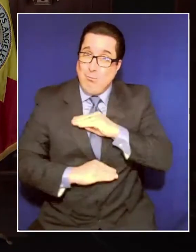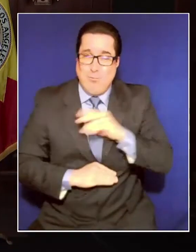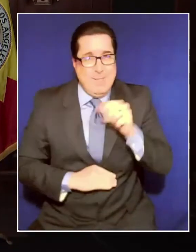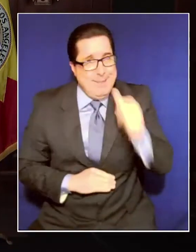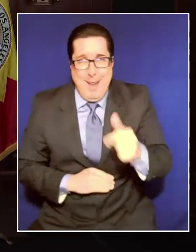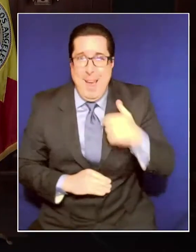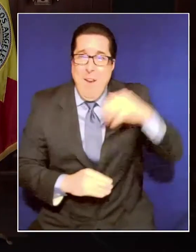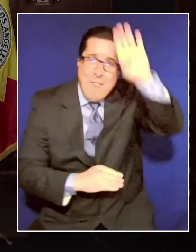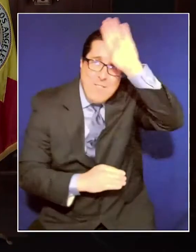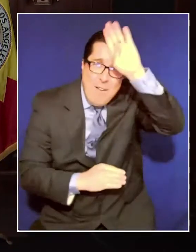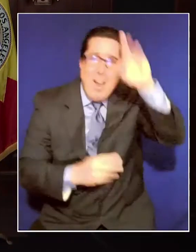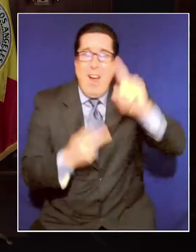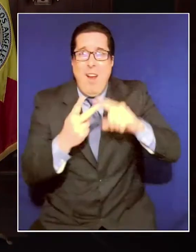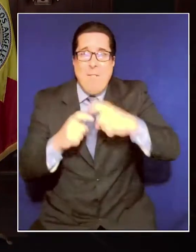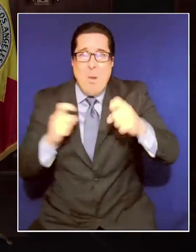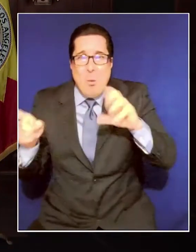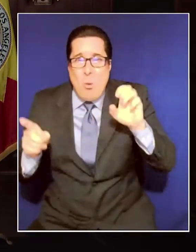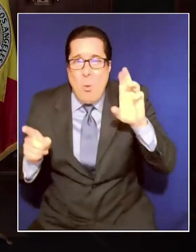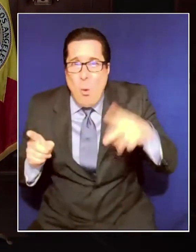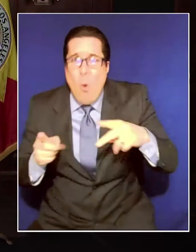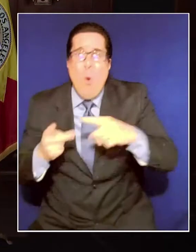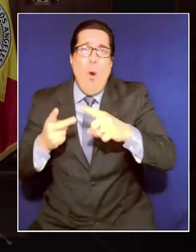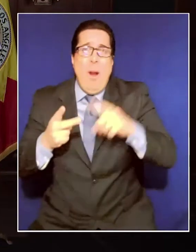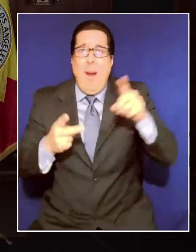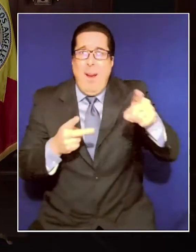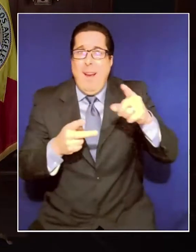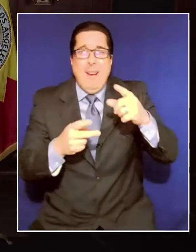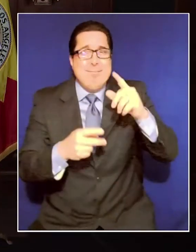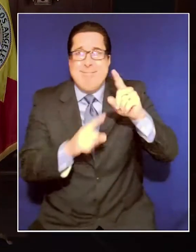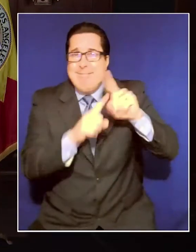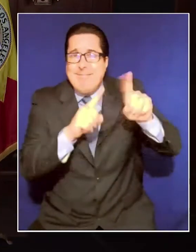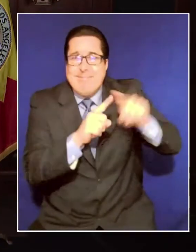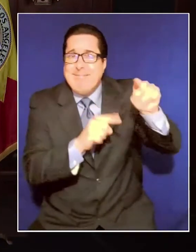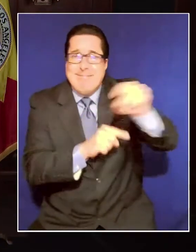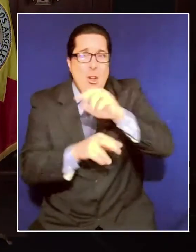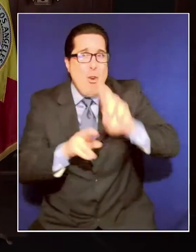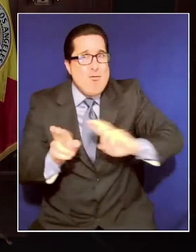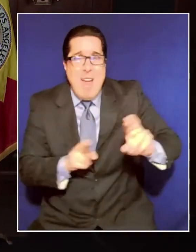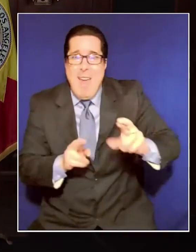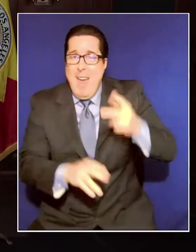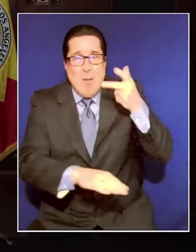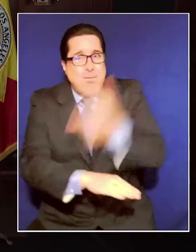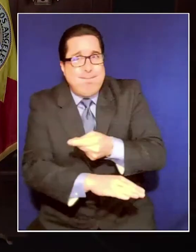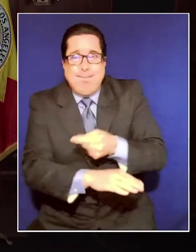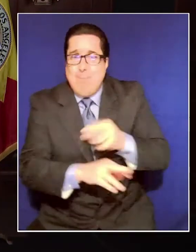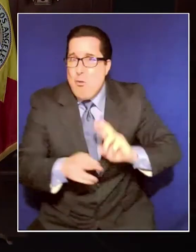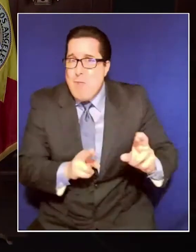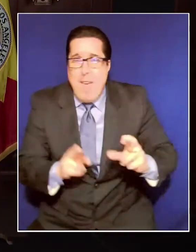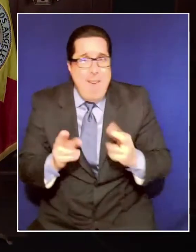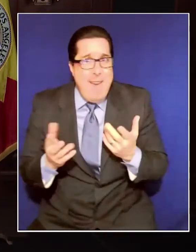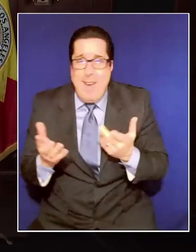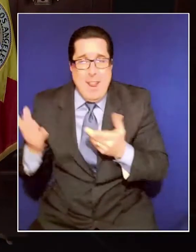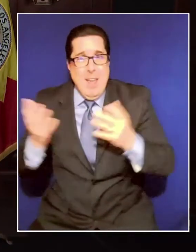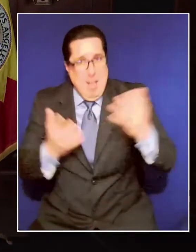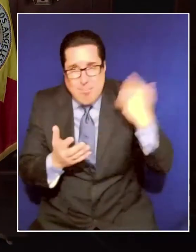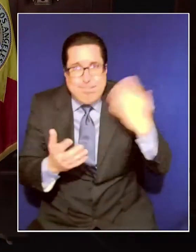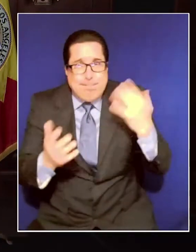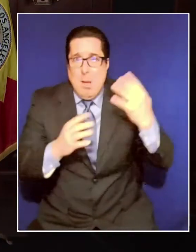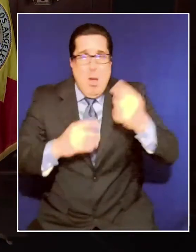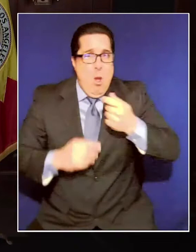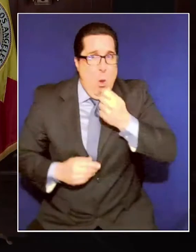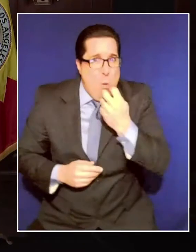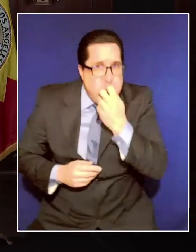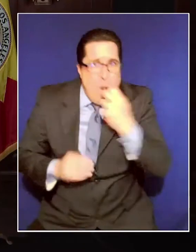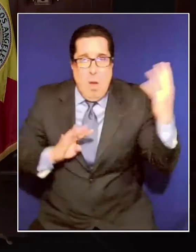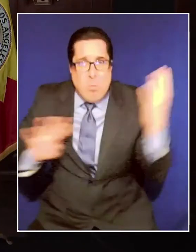we have clinicians ready to draw vaccines, ready to give vaccines, ready to welcome traffic in and out by car